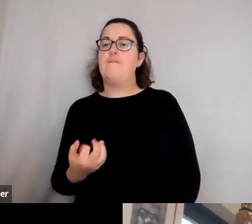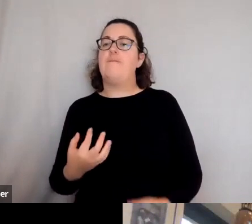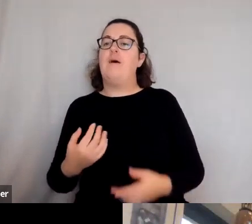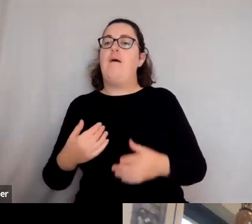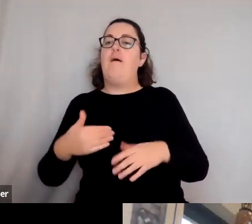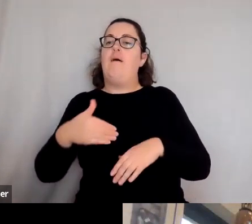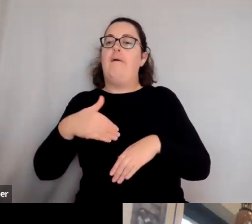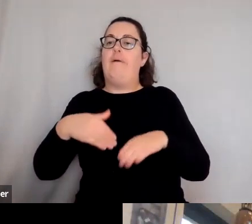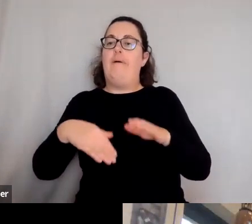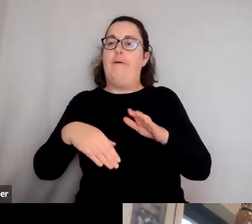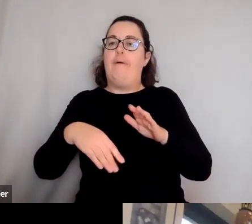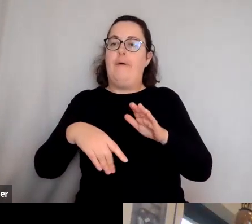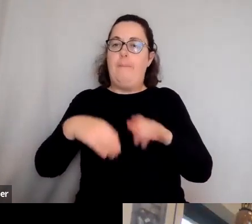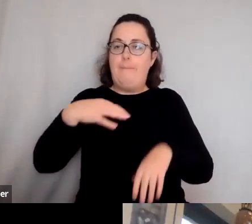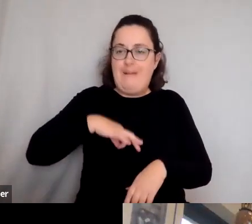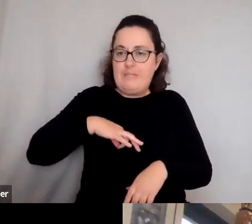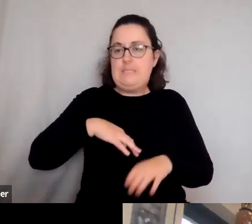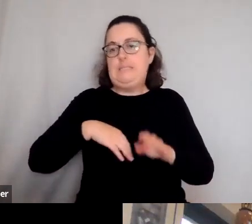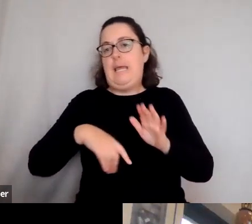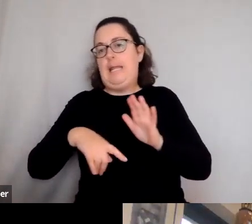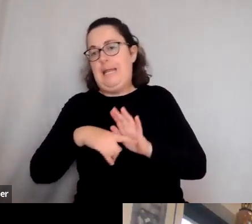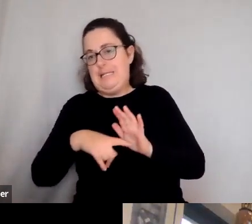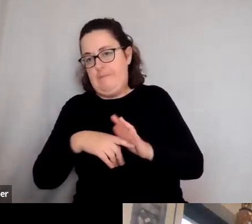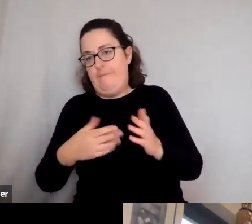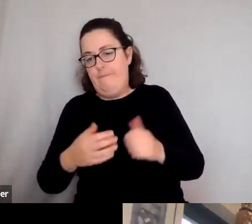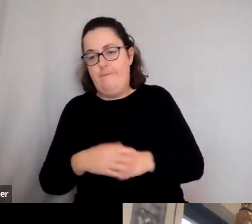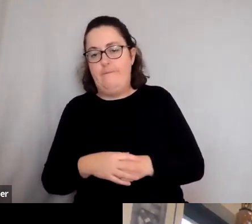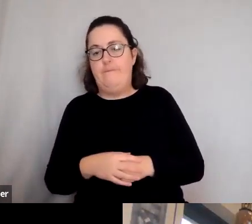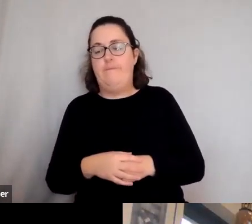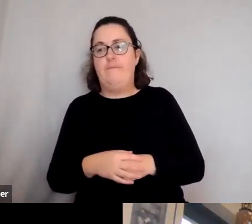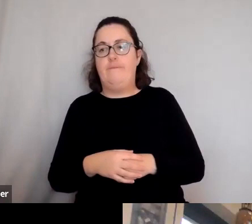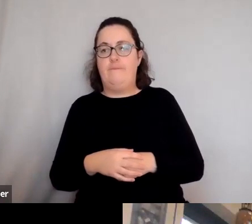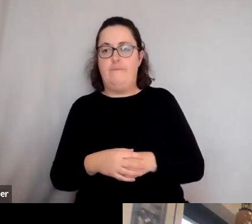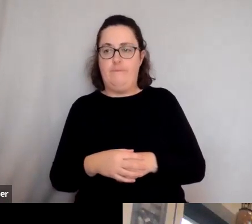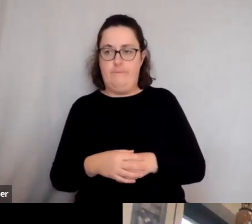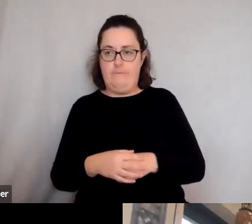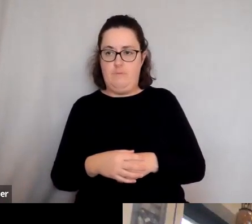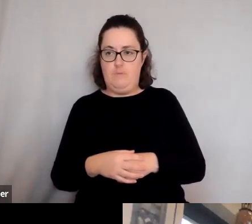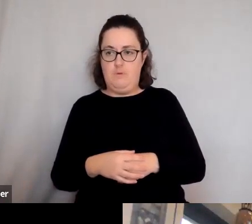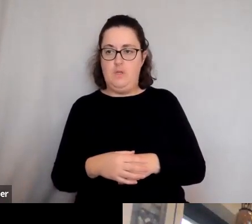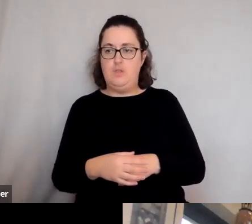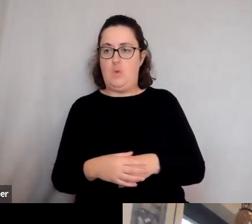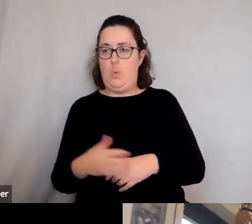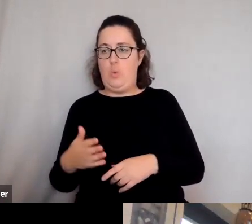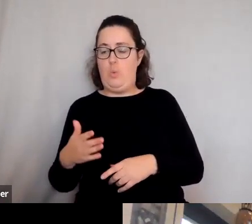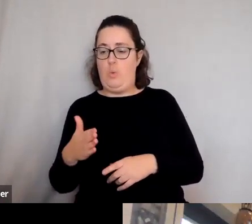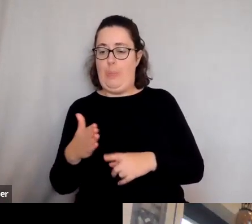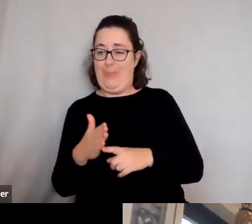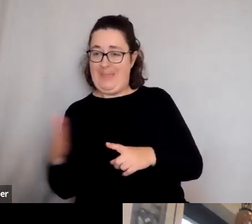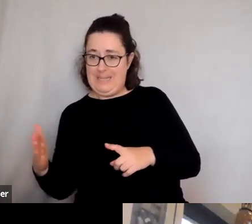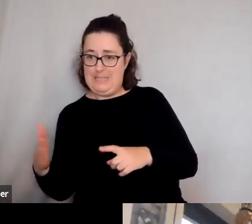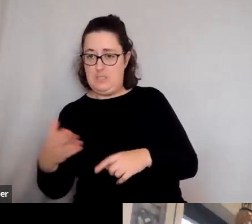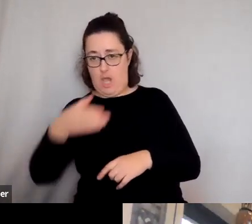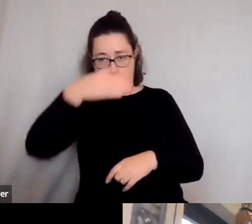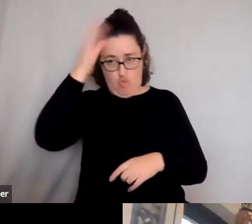some things. You know, think that, you know, for me, the depth of study into Greece and Rome and the way that has been